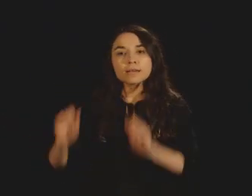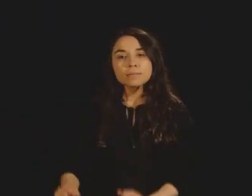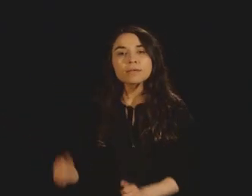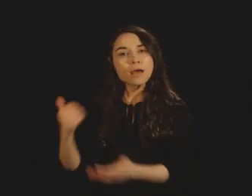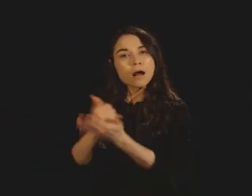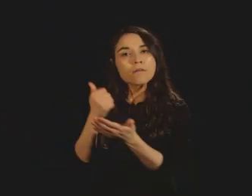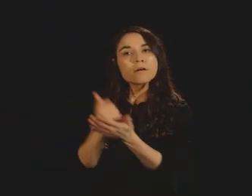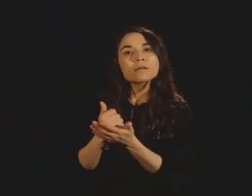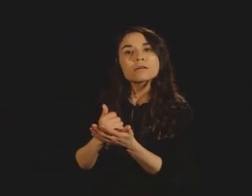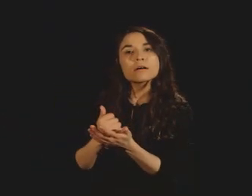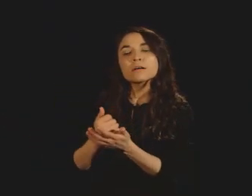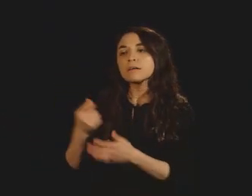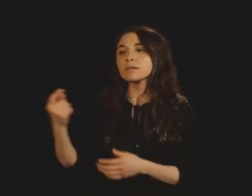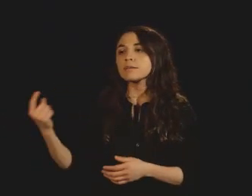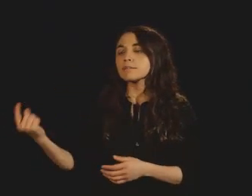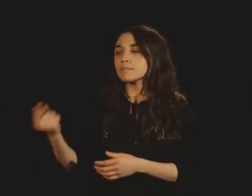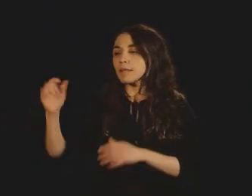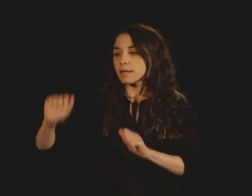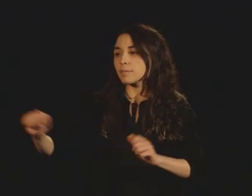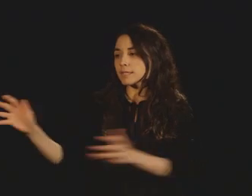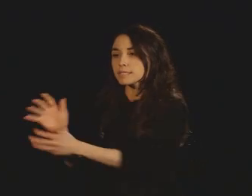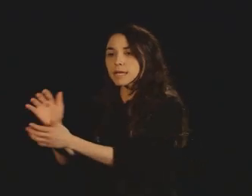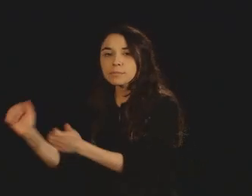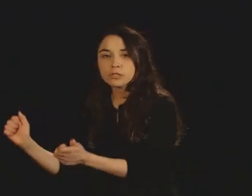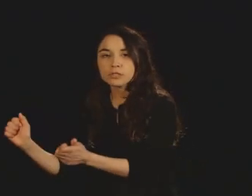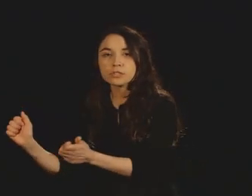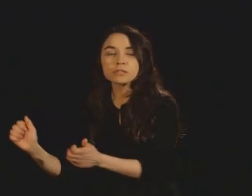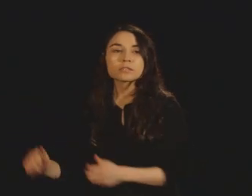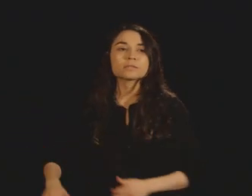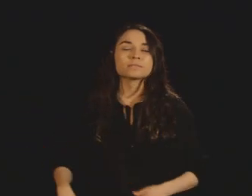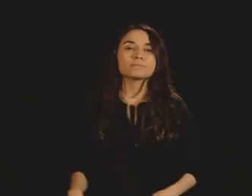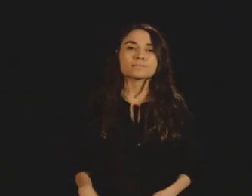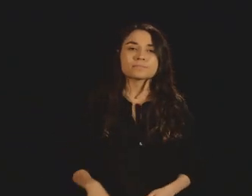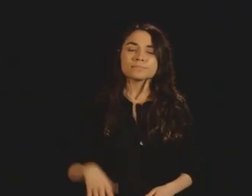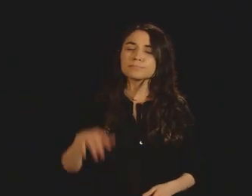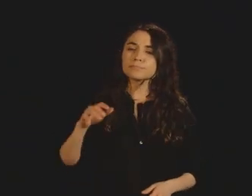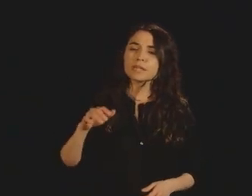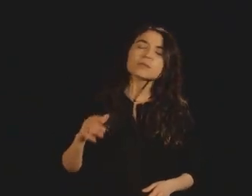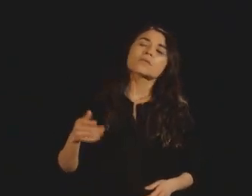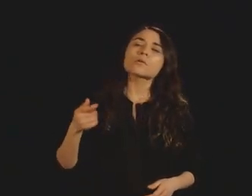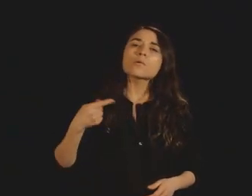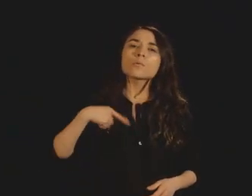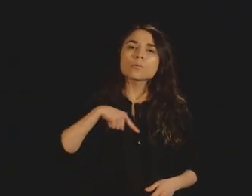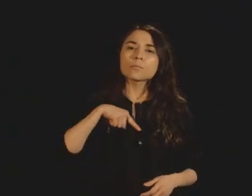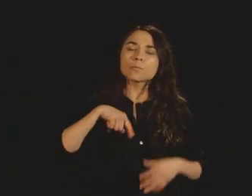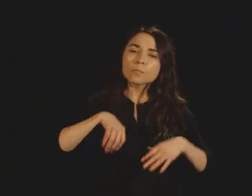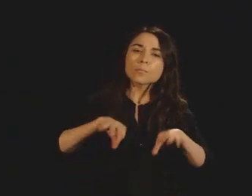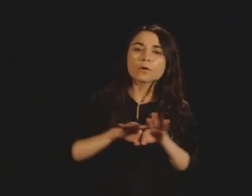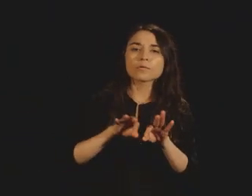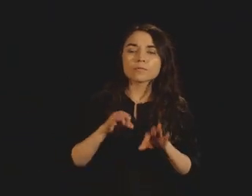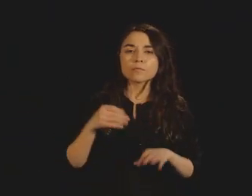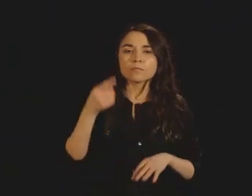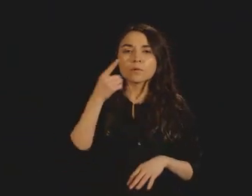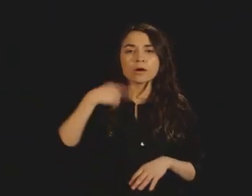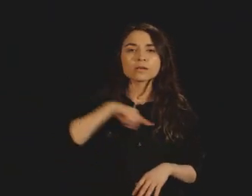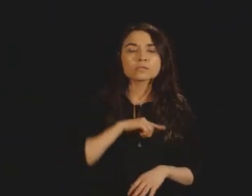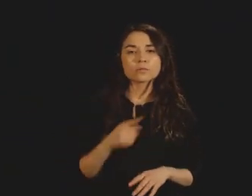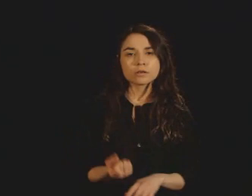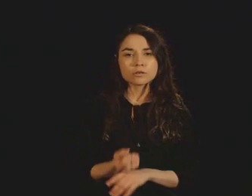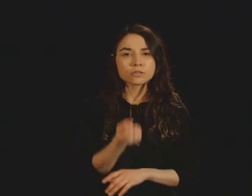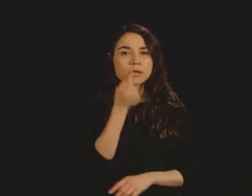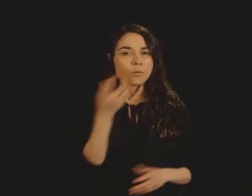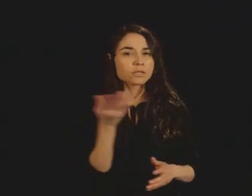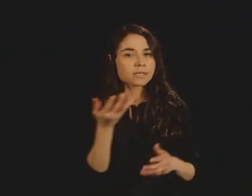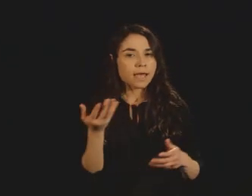point is again getting into that water surface. And so that's why it's so important for us to understand that if we're trying to understand atmospheric chemistry.